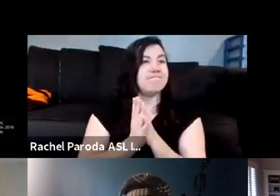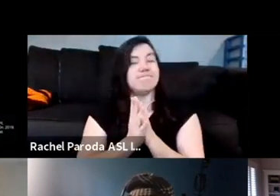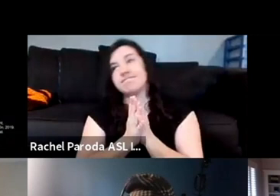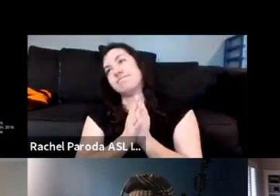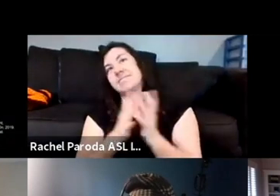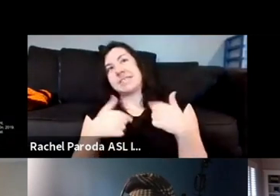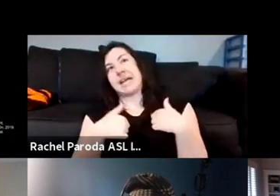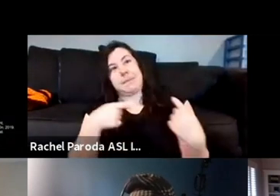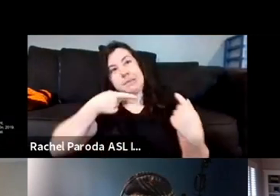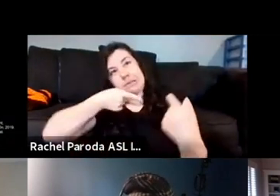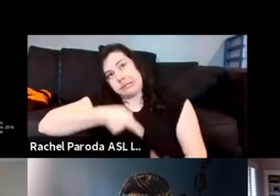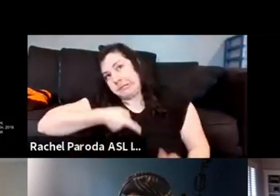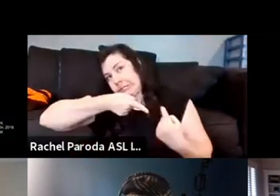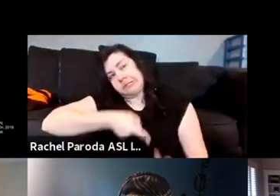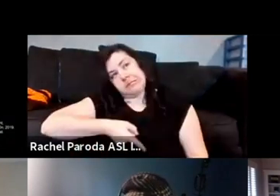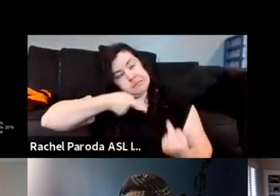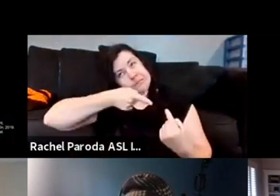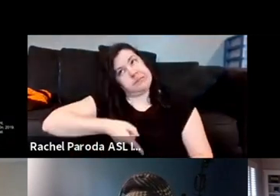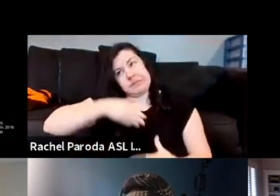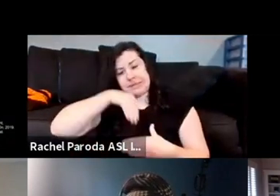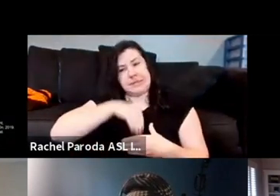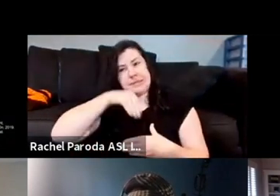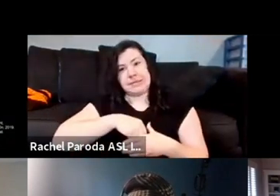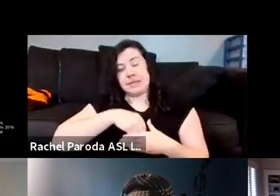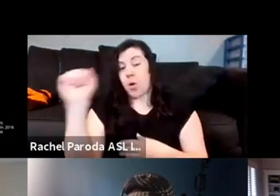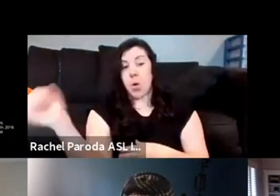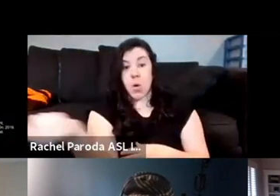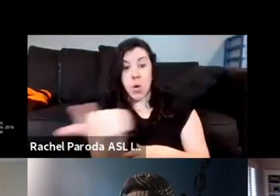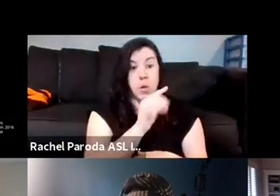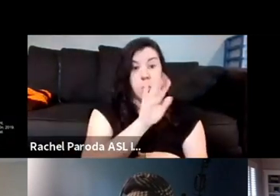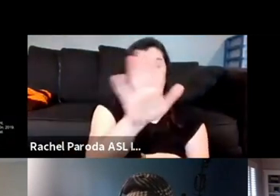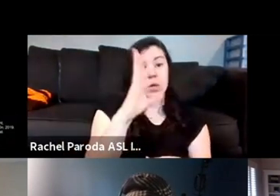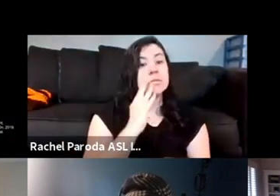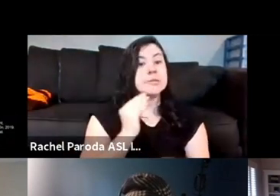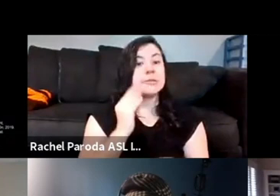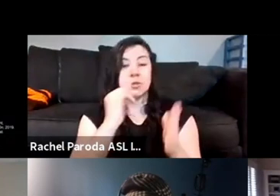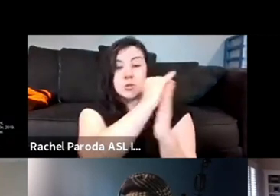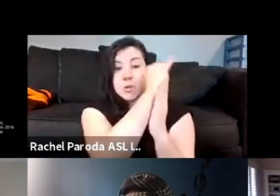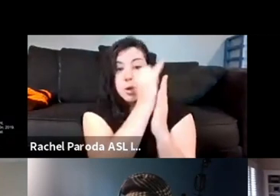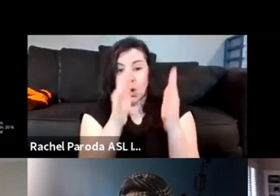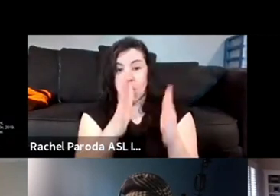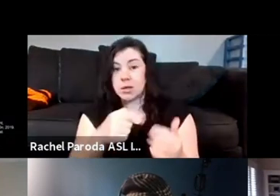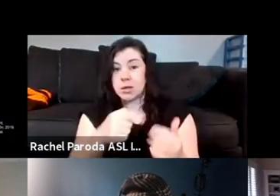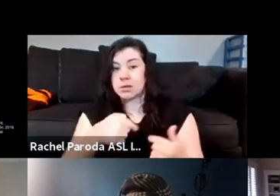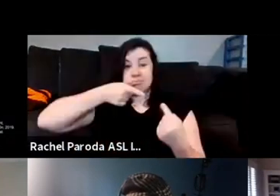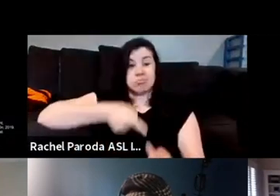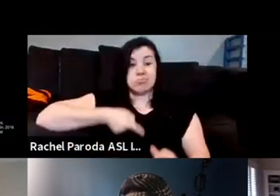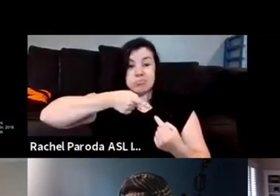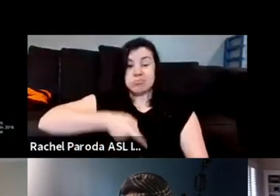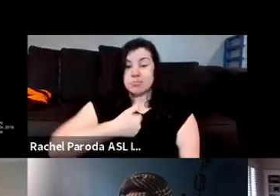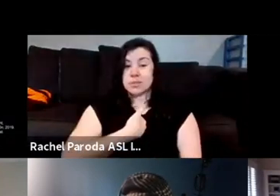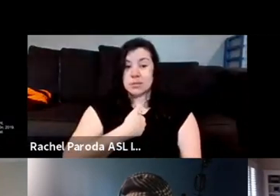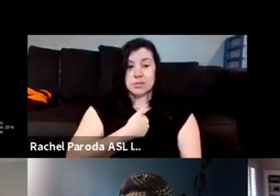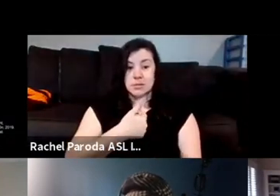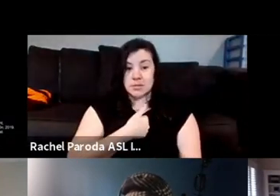grapple with that whatever what each one of you are talking about as an artist i'm trying to grapple with that and see how i